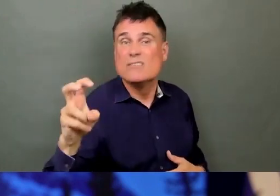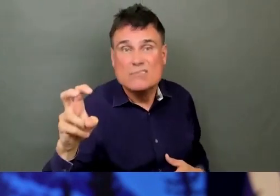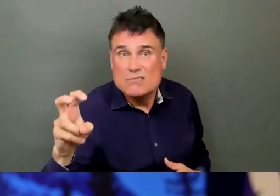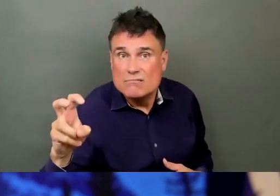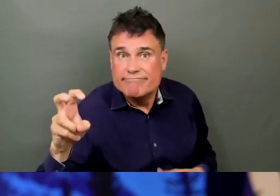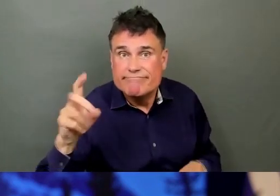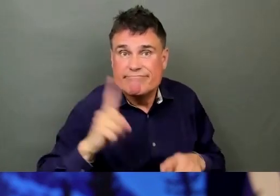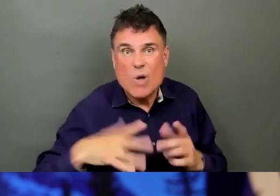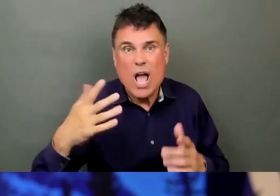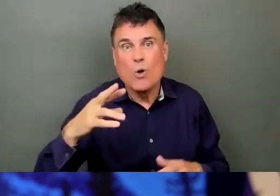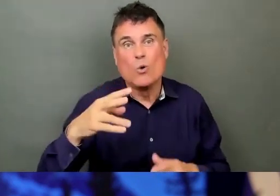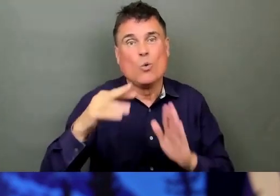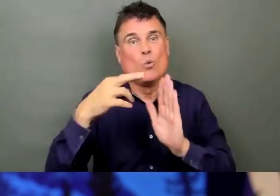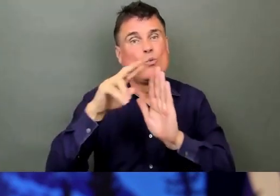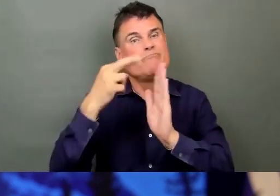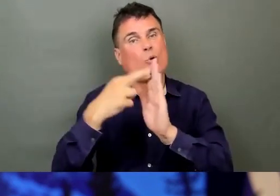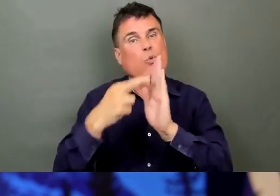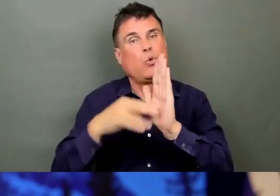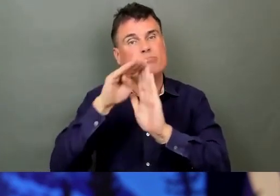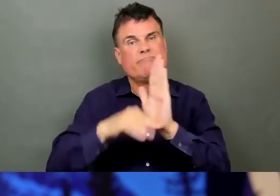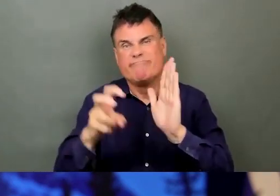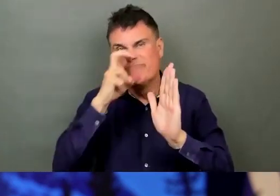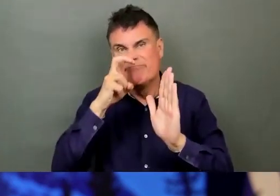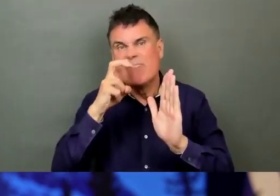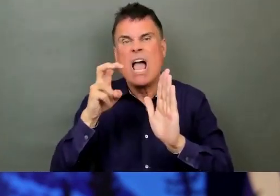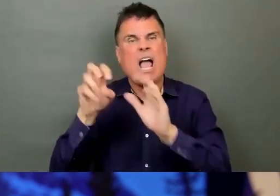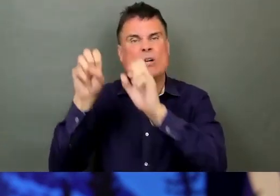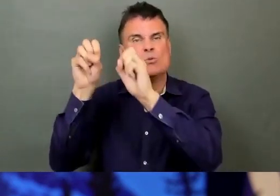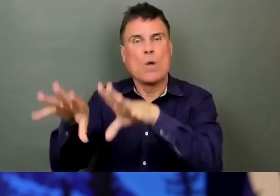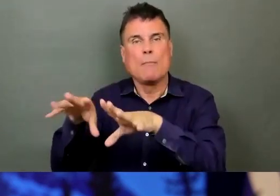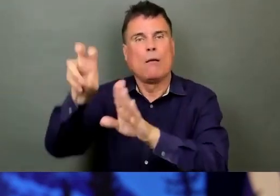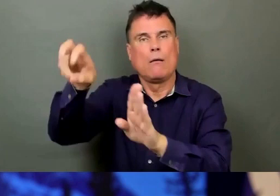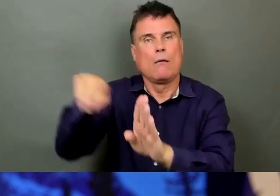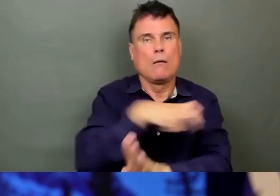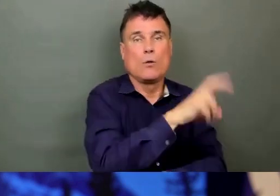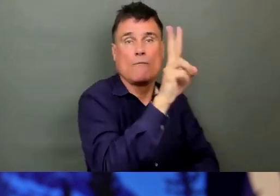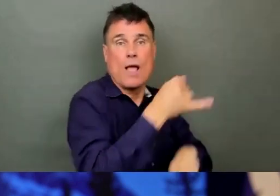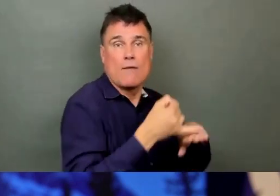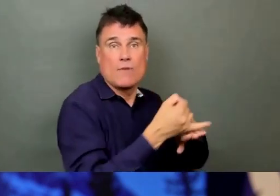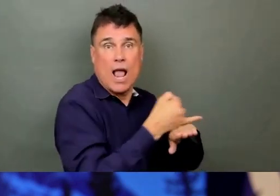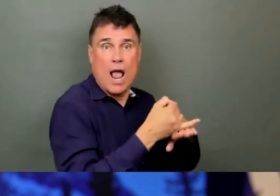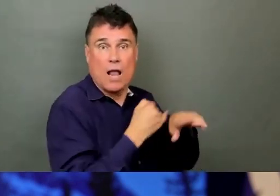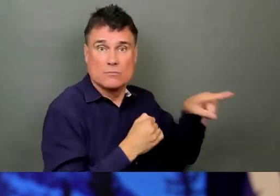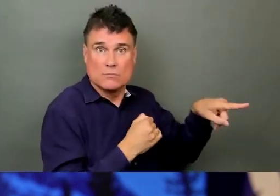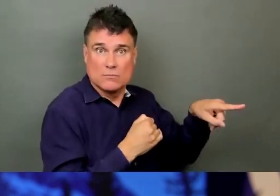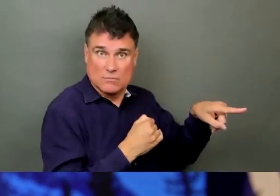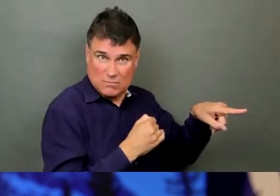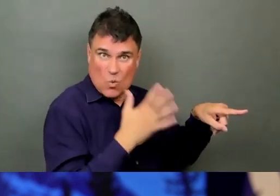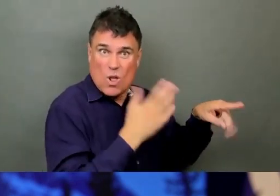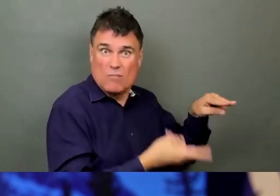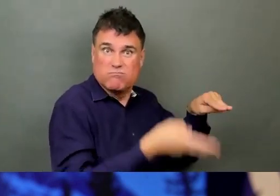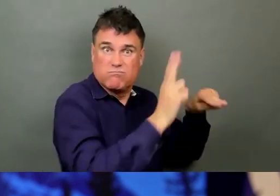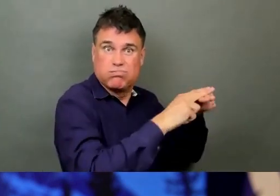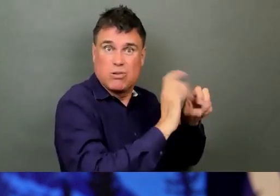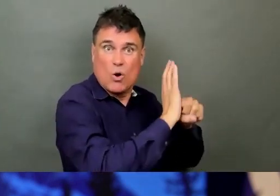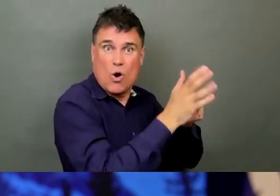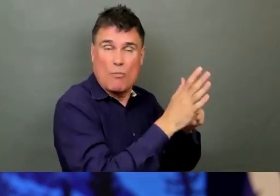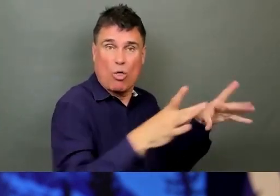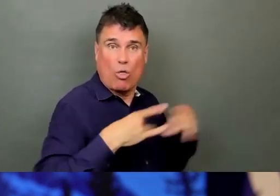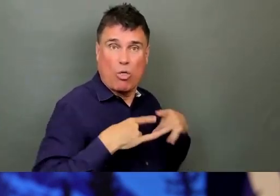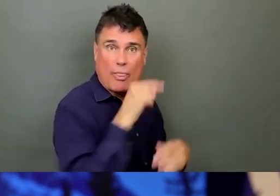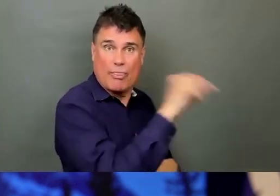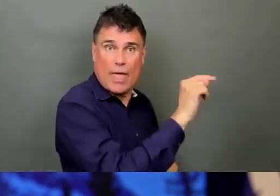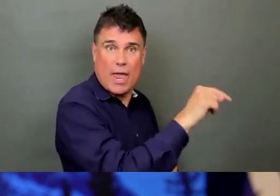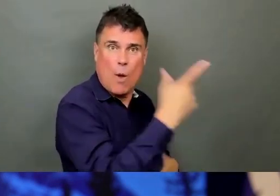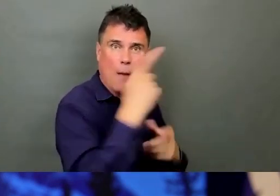folks from elsewhere in BC coming here as well as a burden that we're going to see an increase of spike in COVID cases on the island? When the numbers are